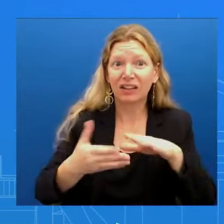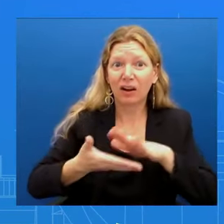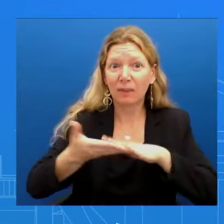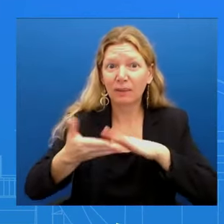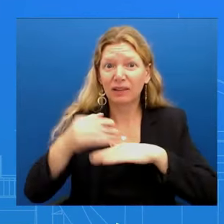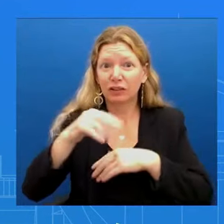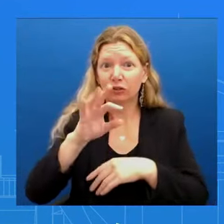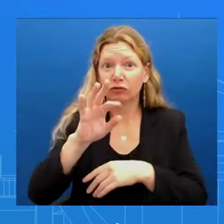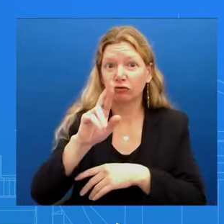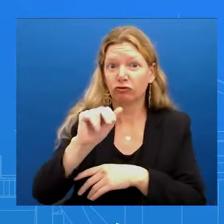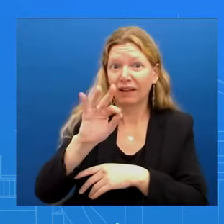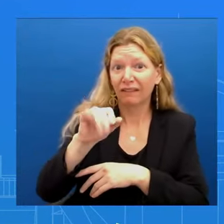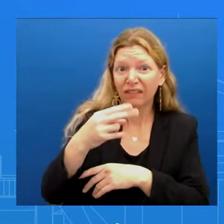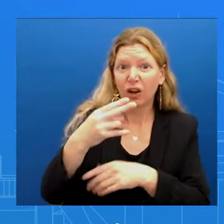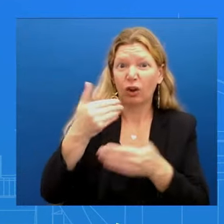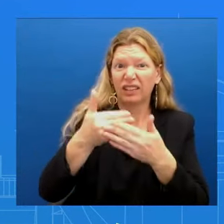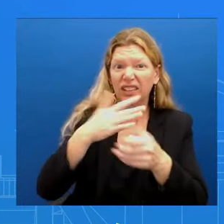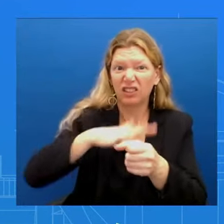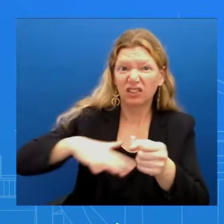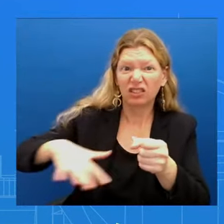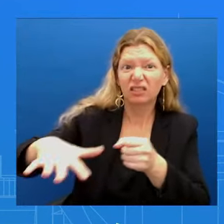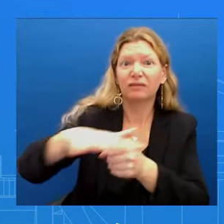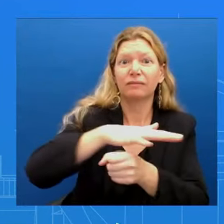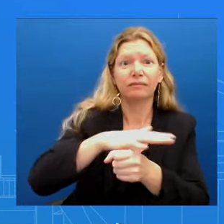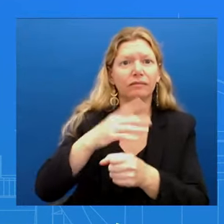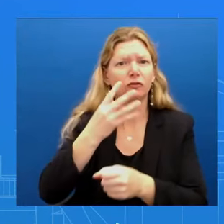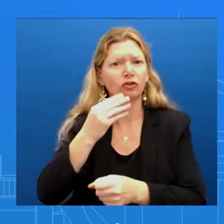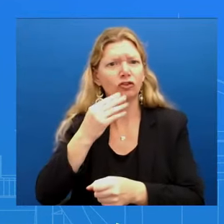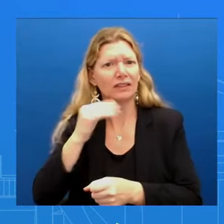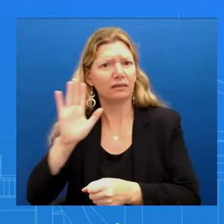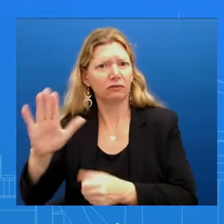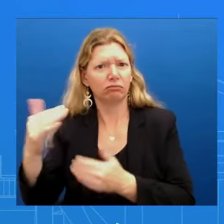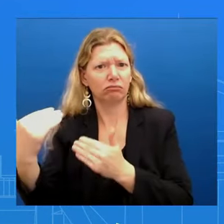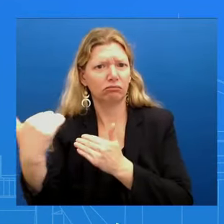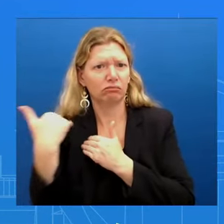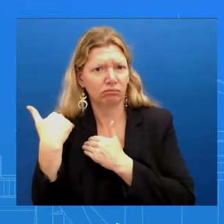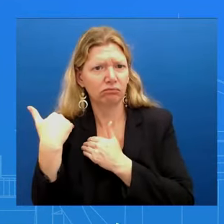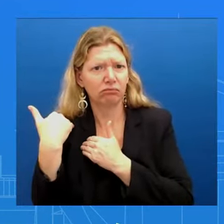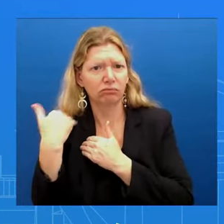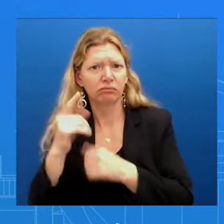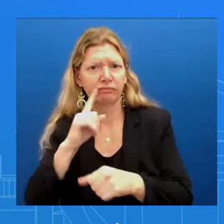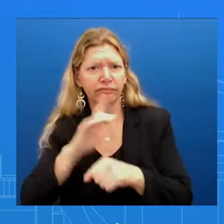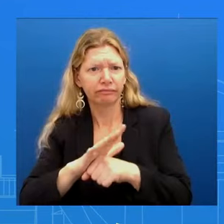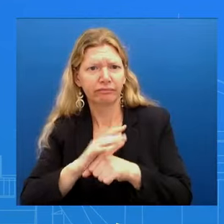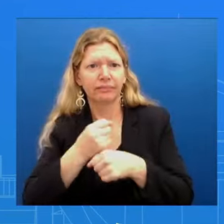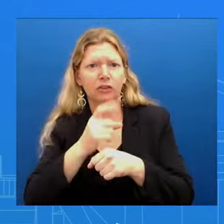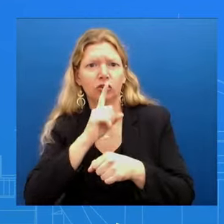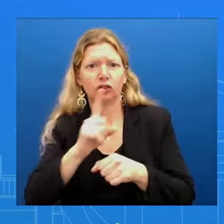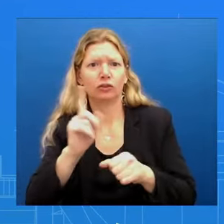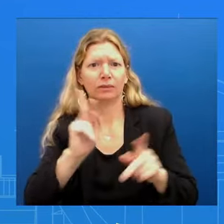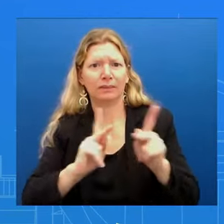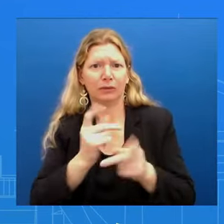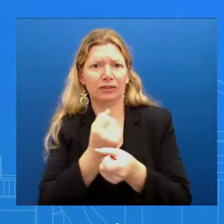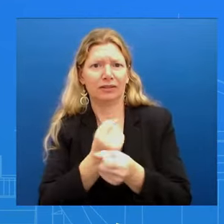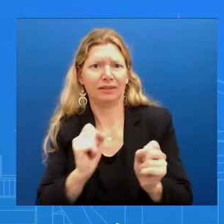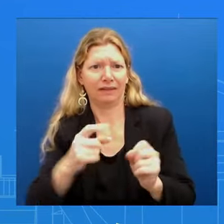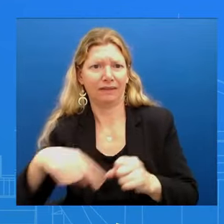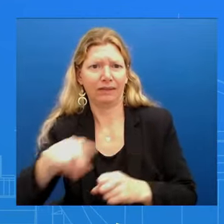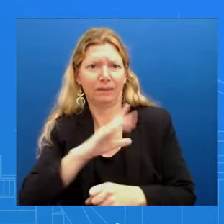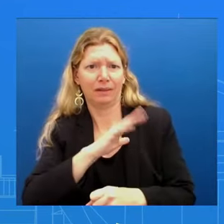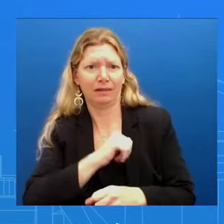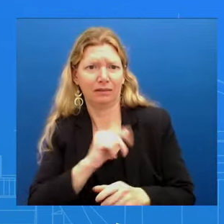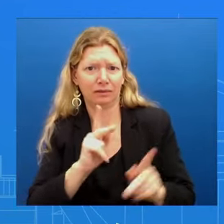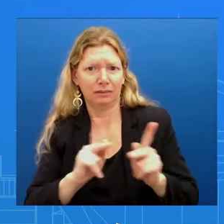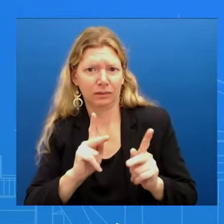provide for the safety of innocent Palestinian The innocent Palestinian people that are there But you're not pressuring Egypt to allow them to I'm not going to get into the